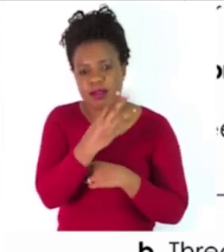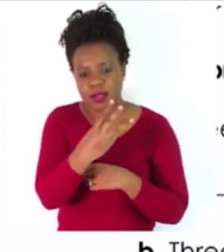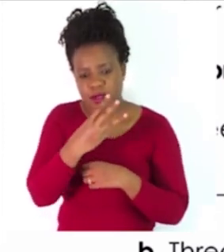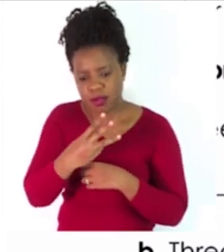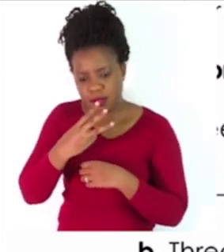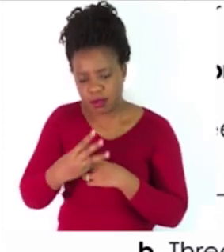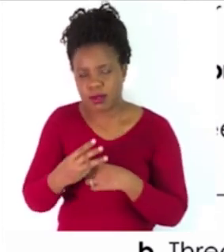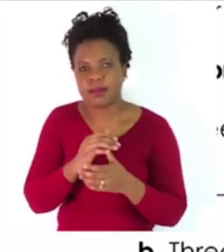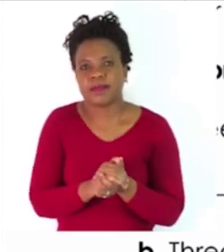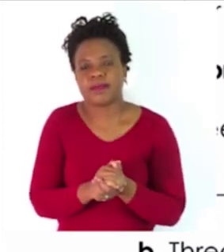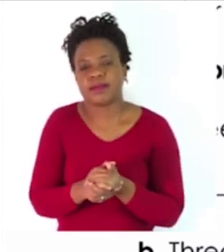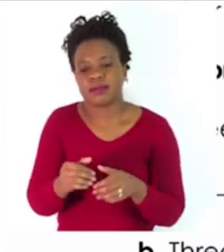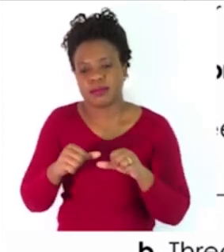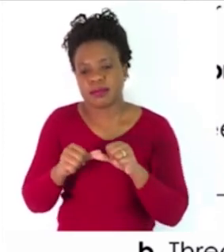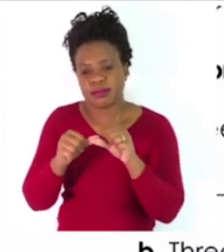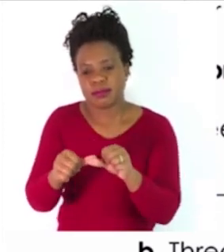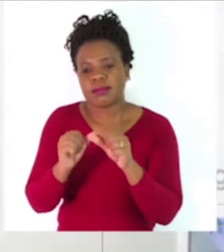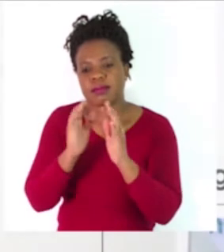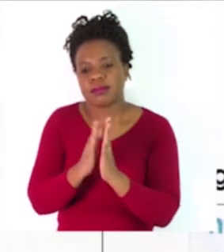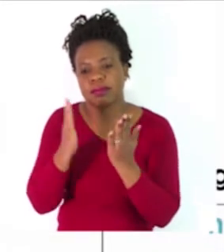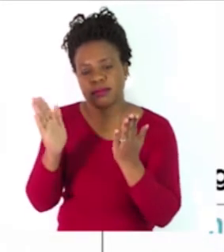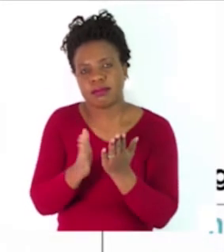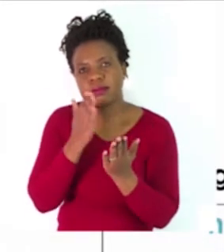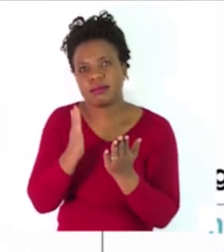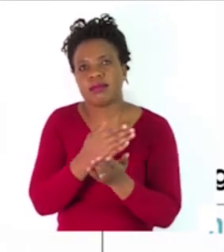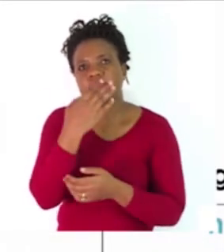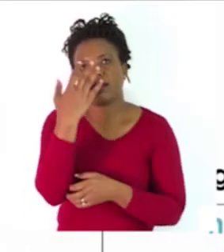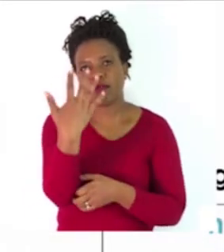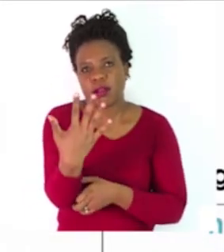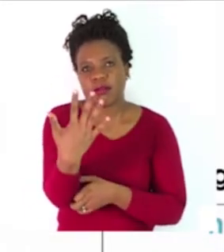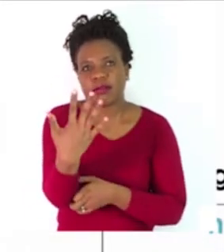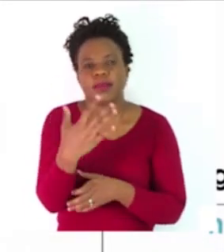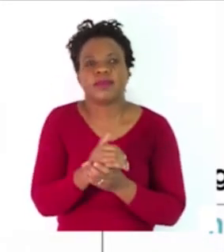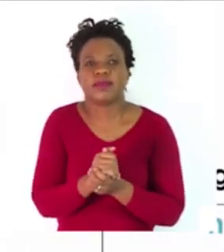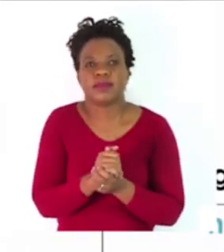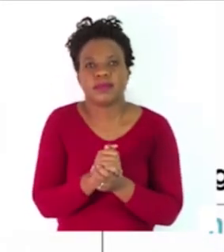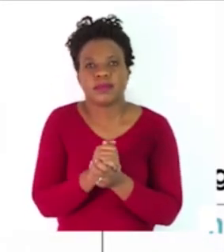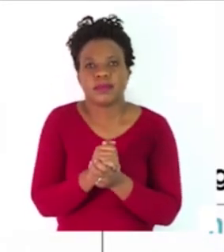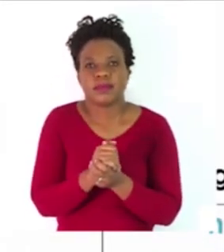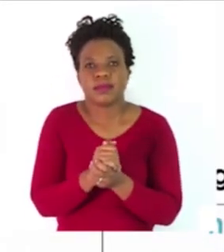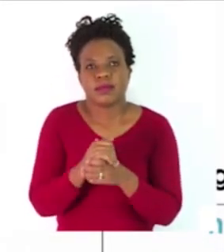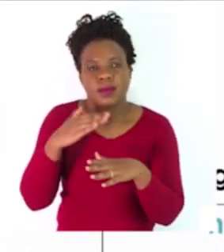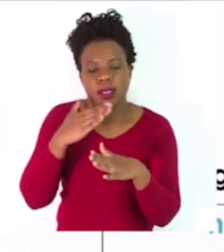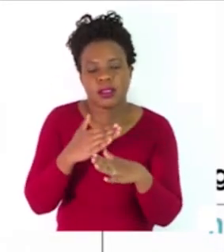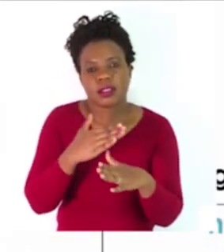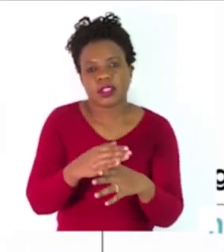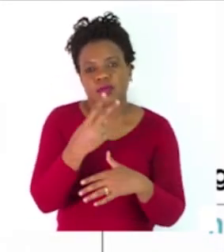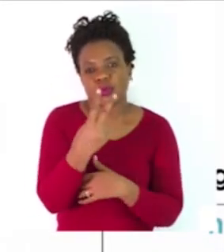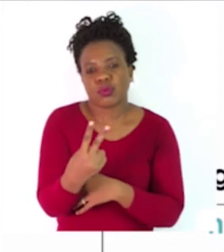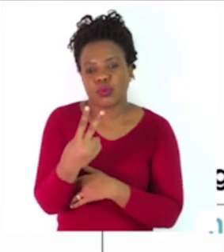our next page, which is page five, for activity number two.